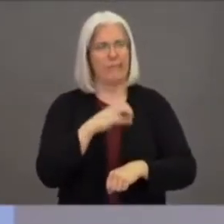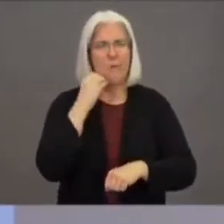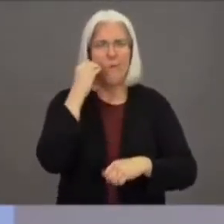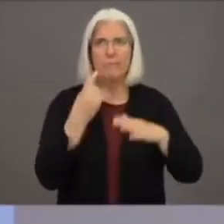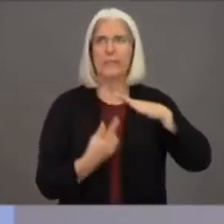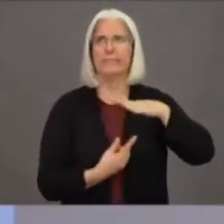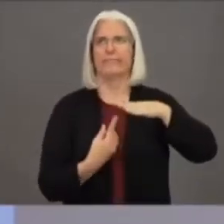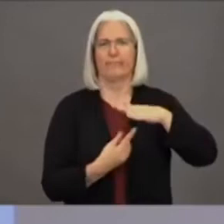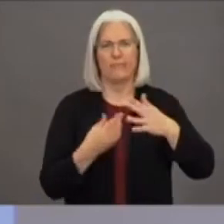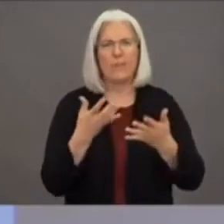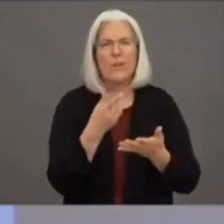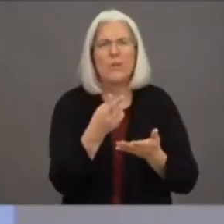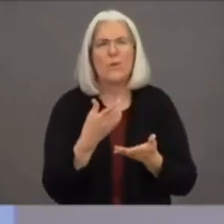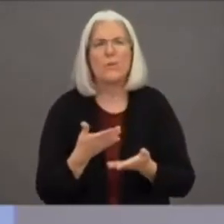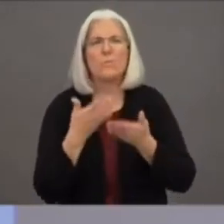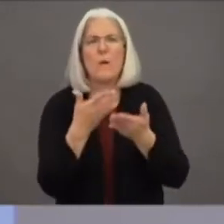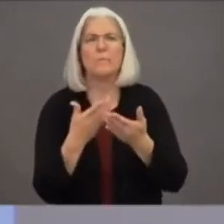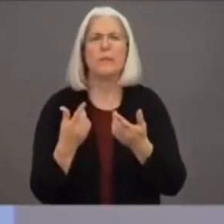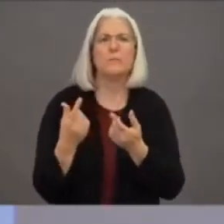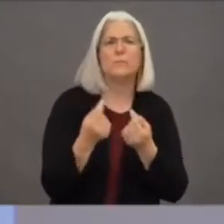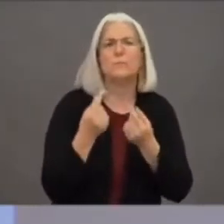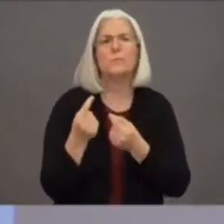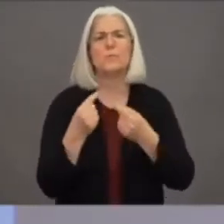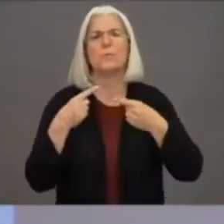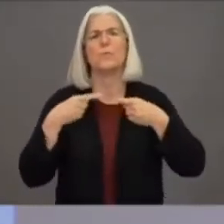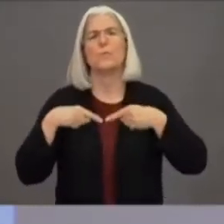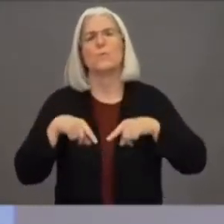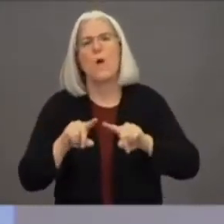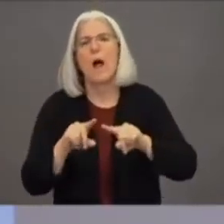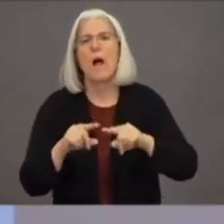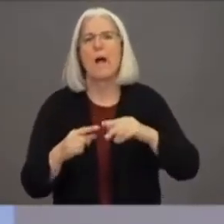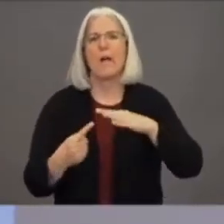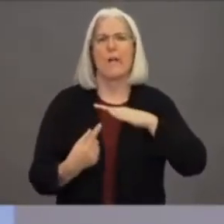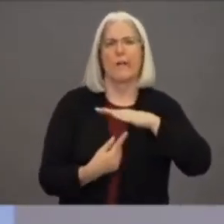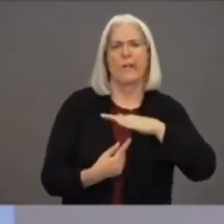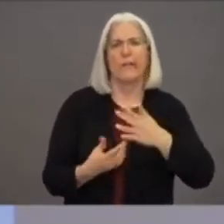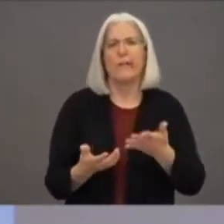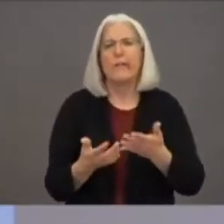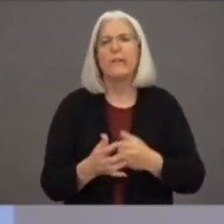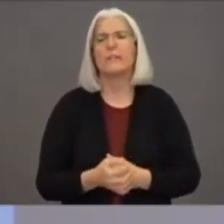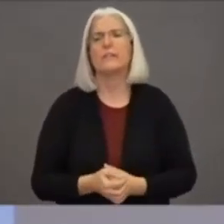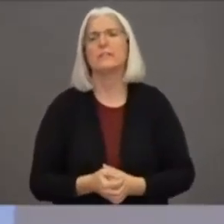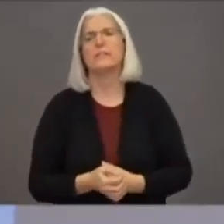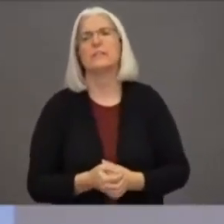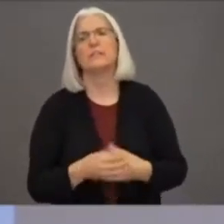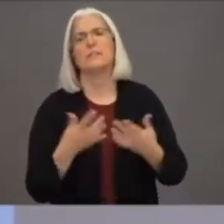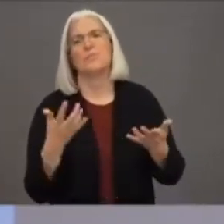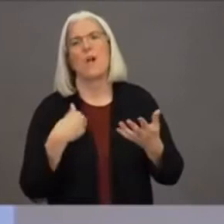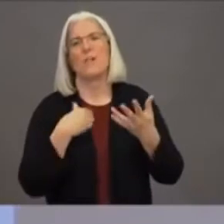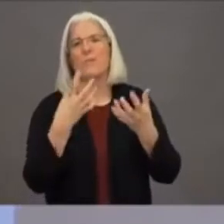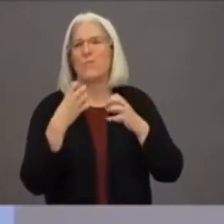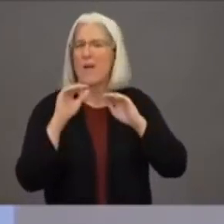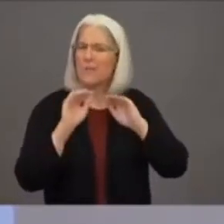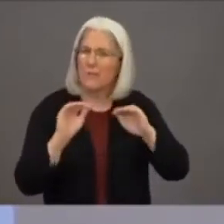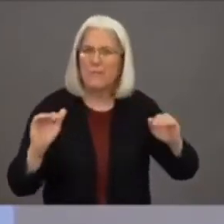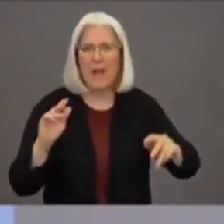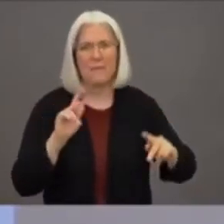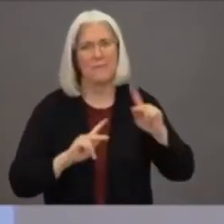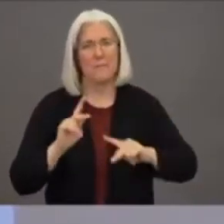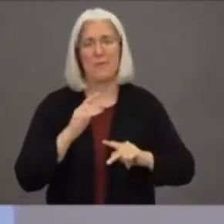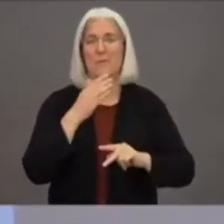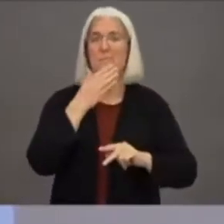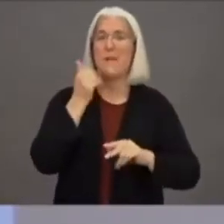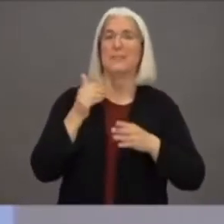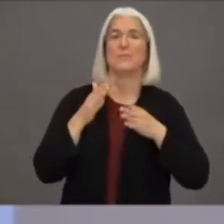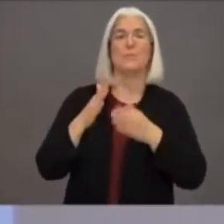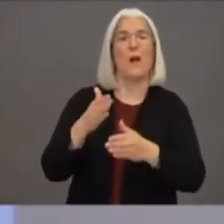people that they live with, people who they live under the same household, that they can cook at dinner together. They could also do